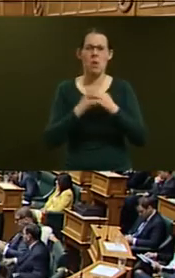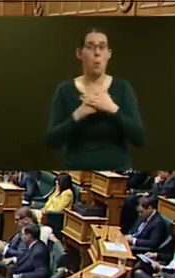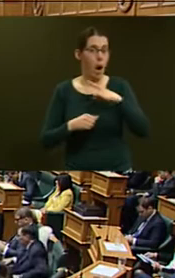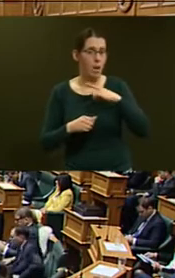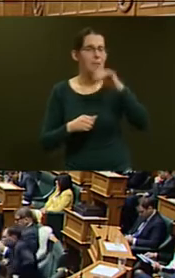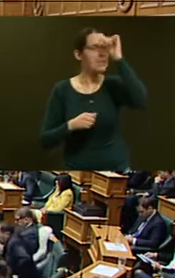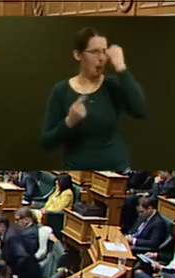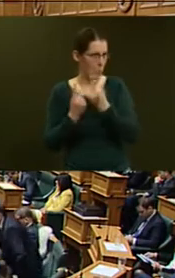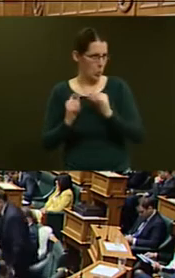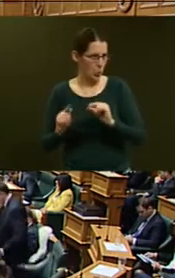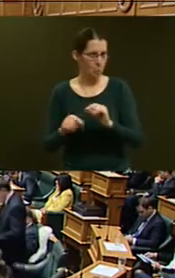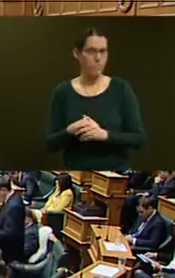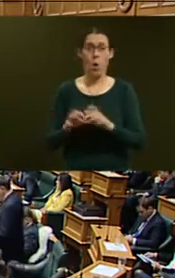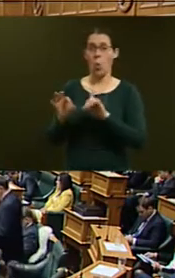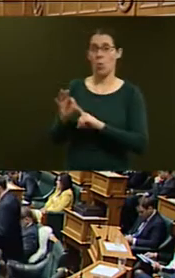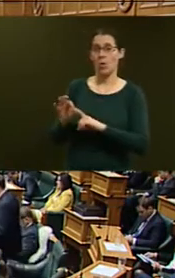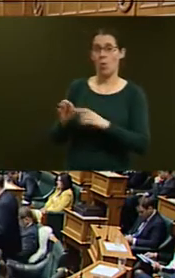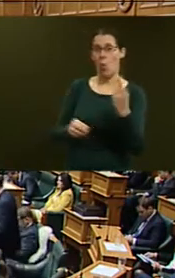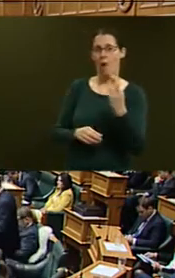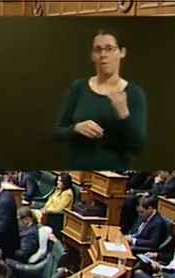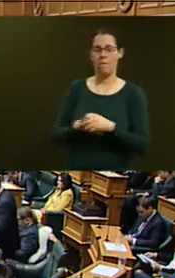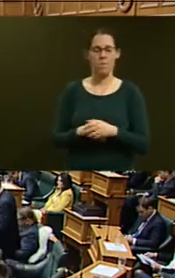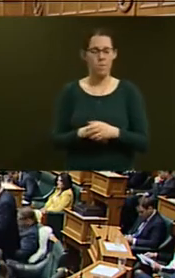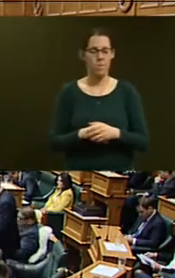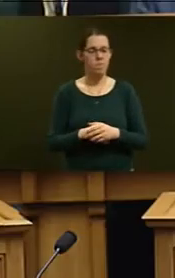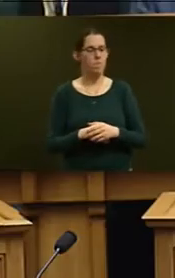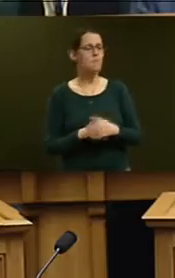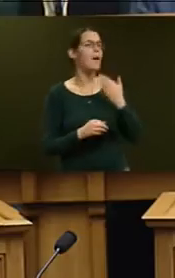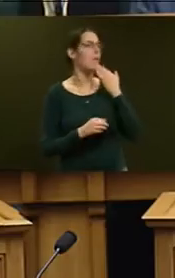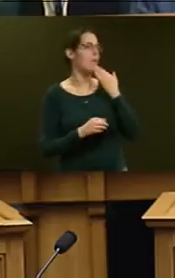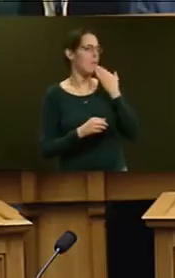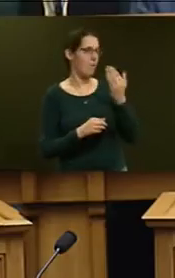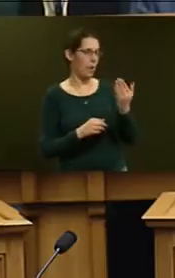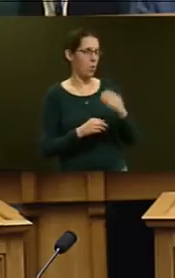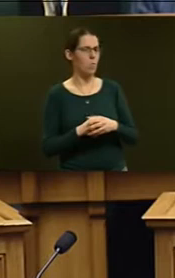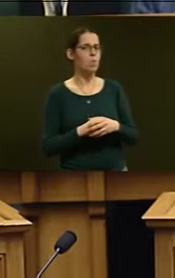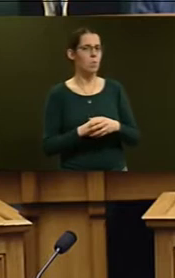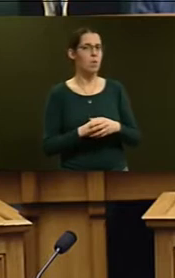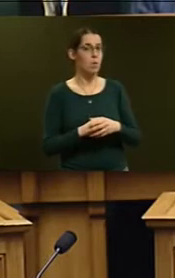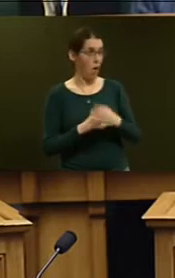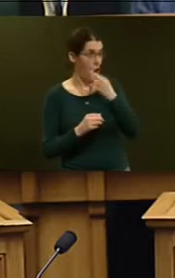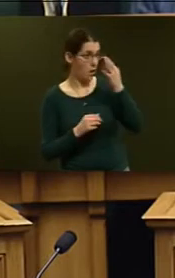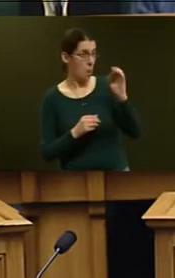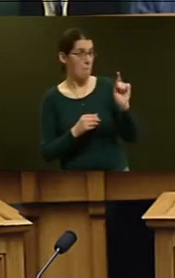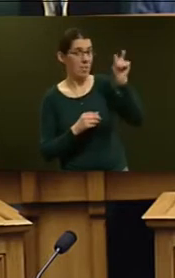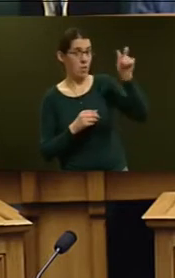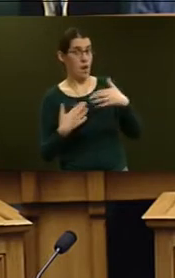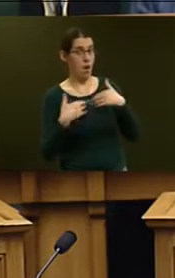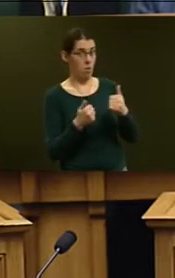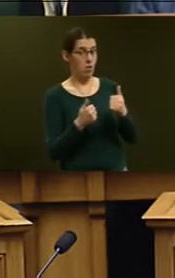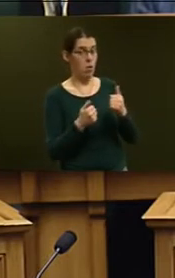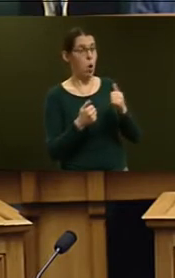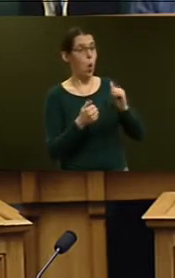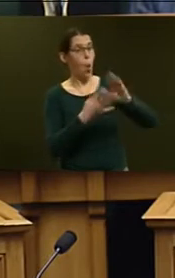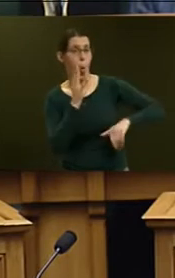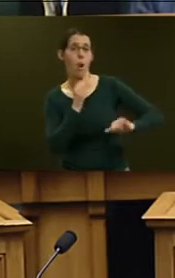Question number 12, Dr. Shane Ritty. Thank you, Mr. Speaker. To the Minister of Health, does he stand by all his decisions and actions